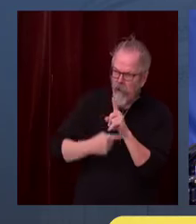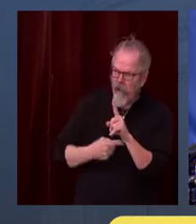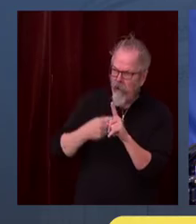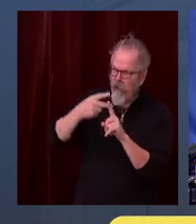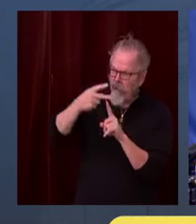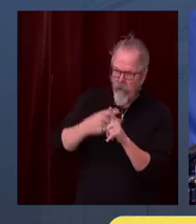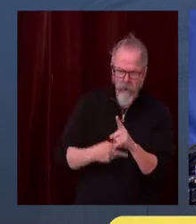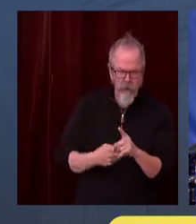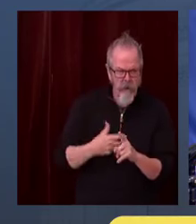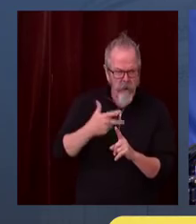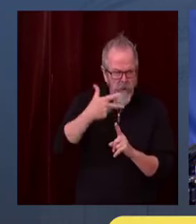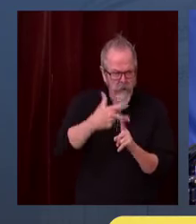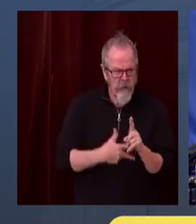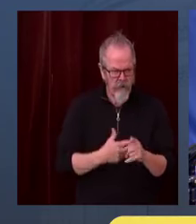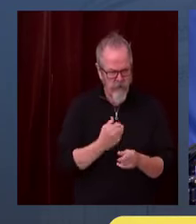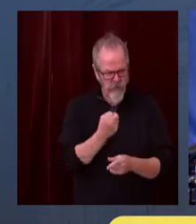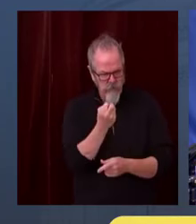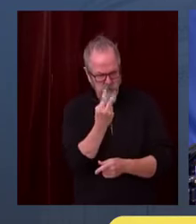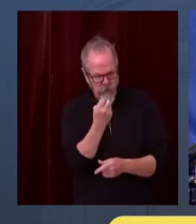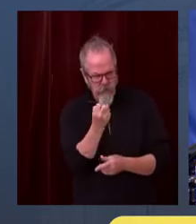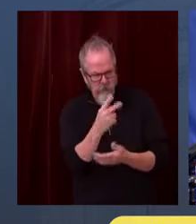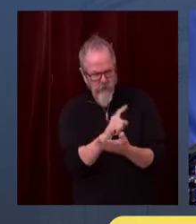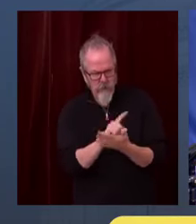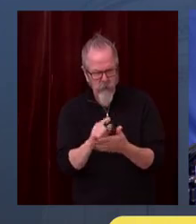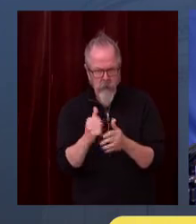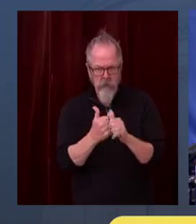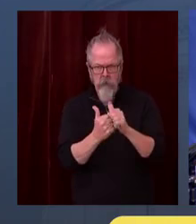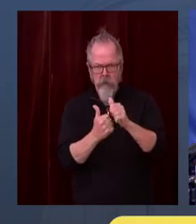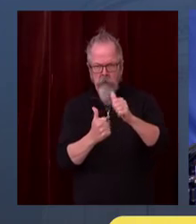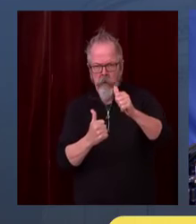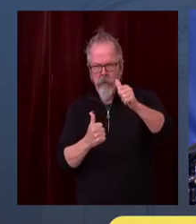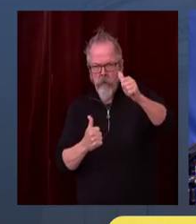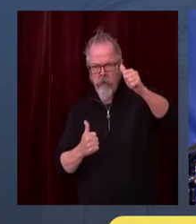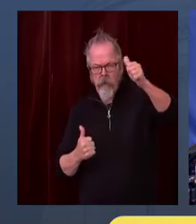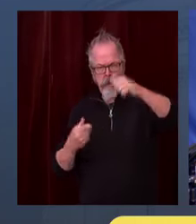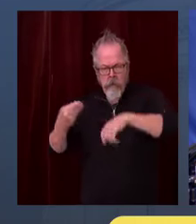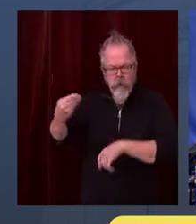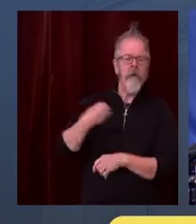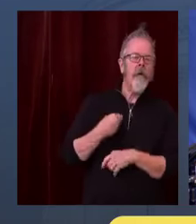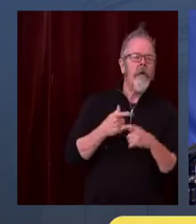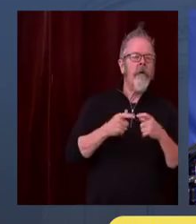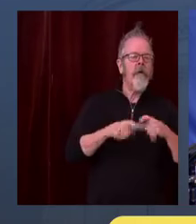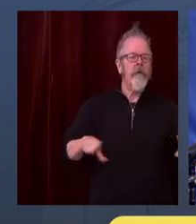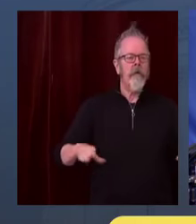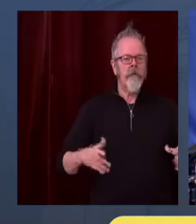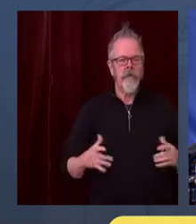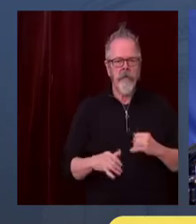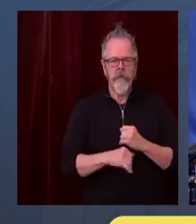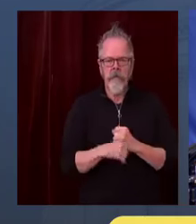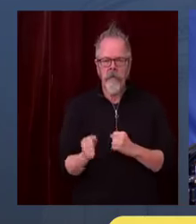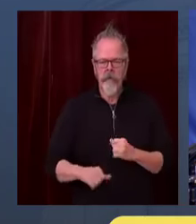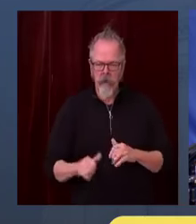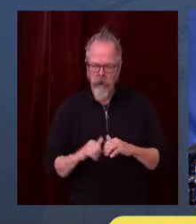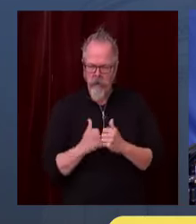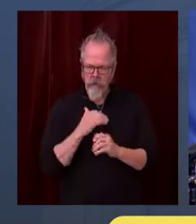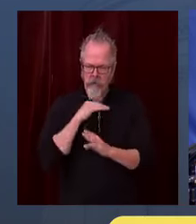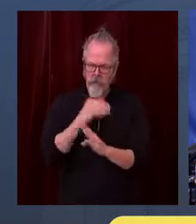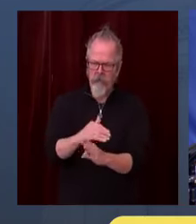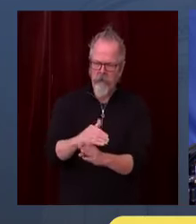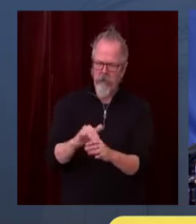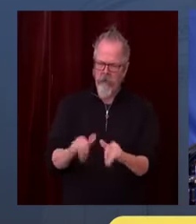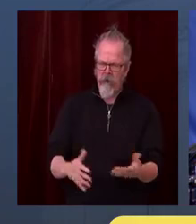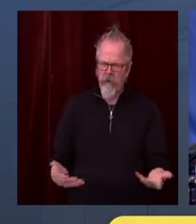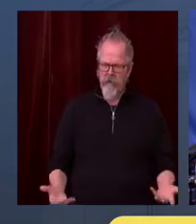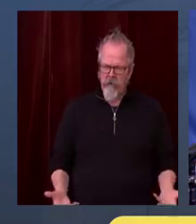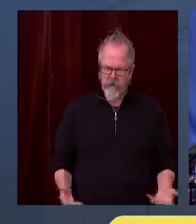we did this spring? Well, if we're successful in doing what we're calling for today and we can avoid a similar